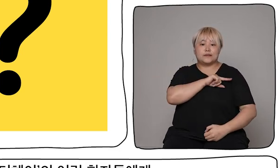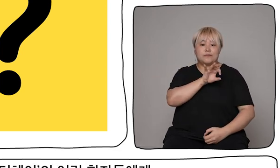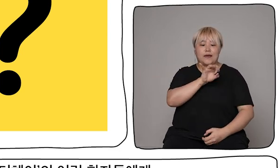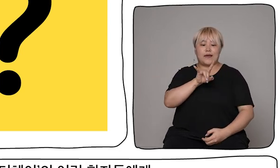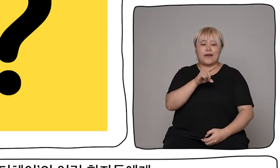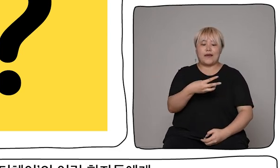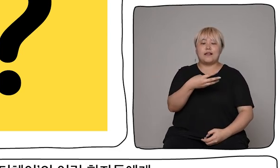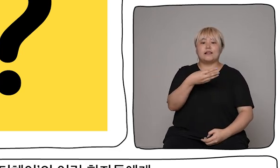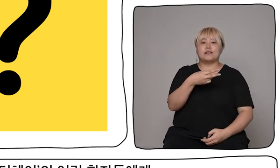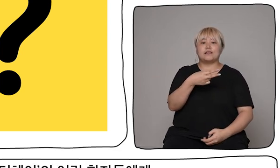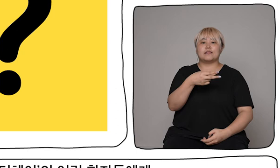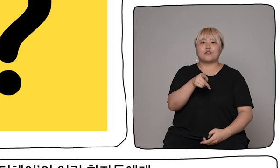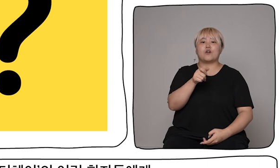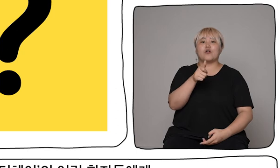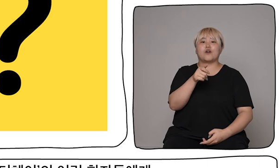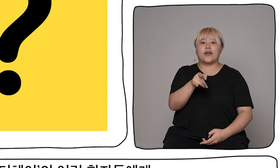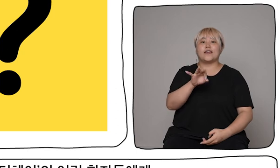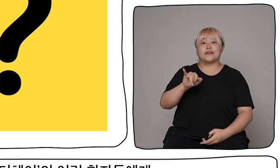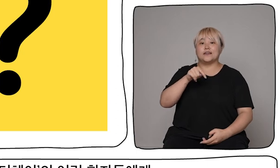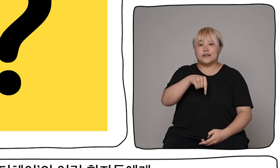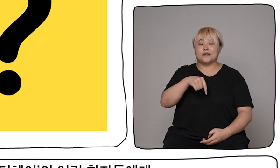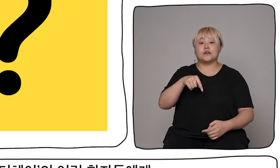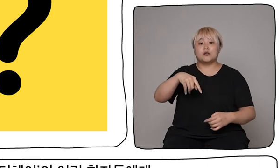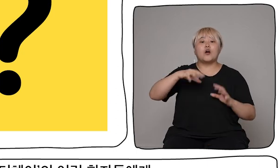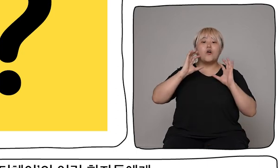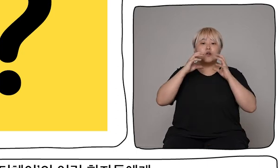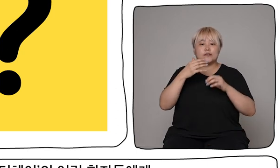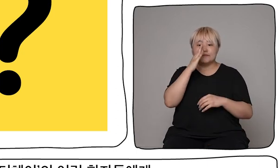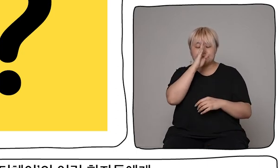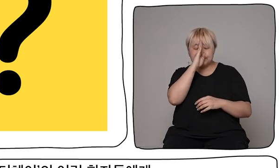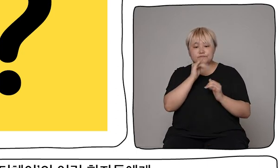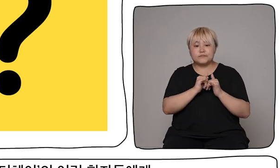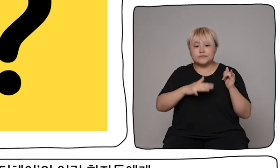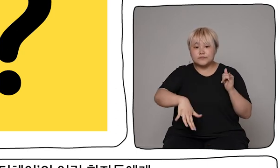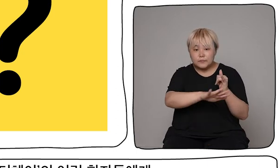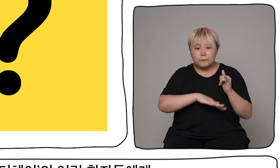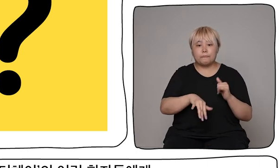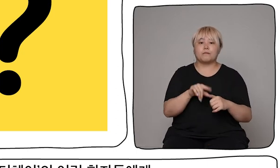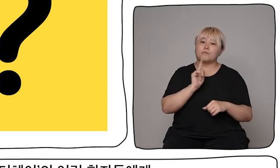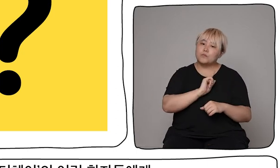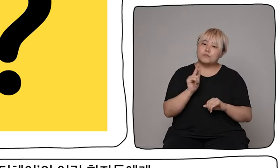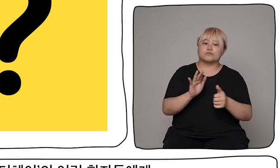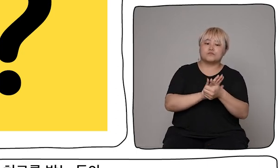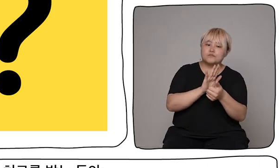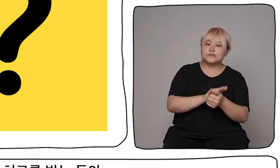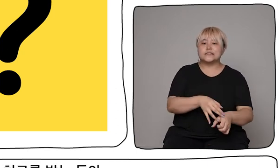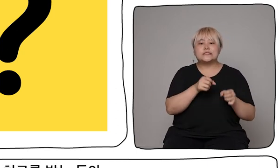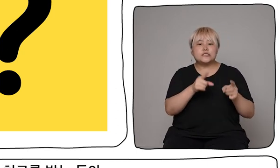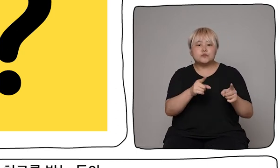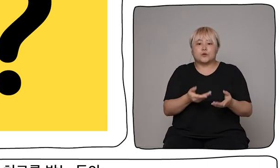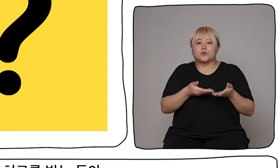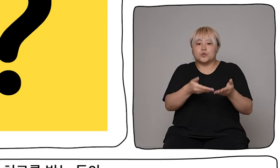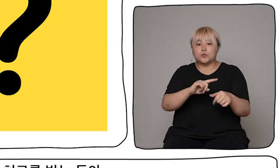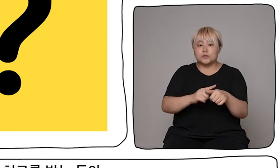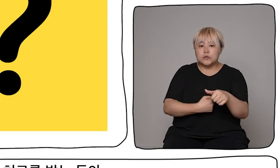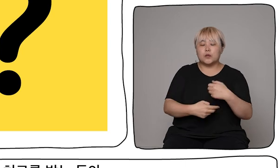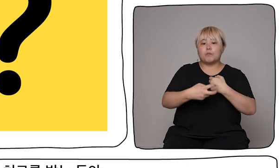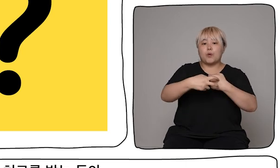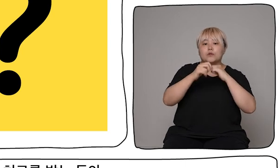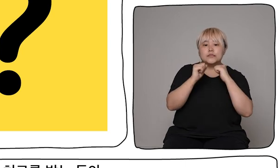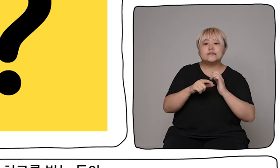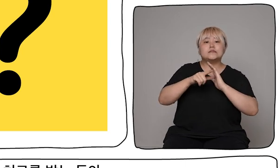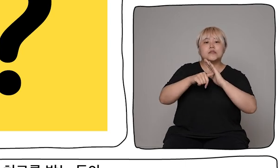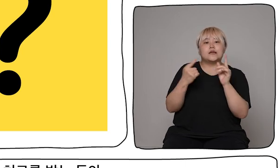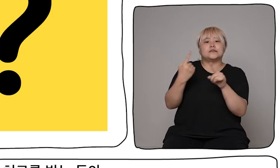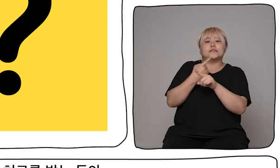and we help provide creative services and opportunities for the young patients in that hospital so they have something to do while they